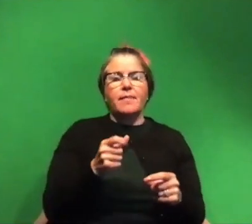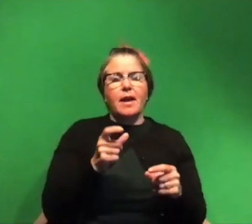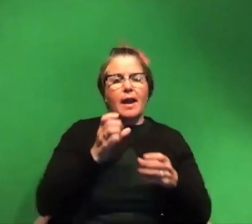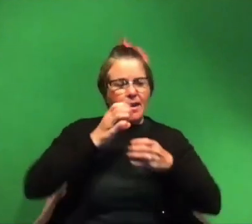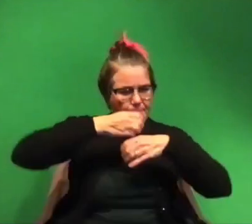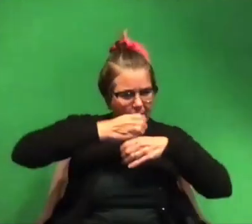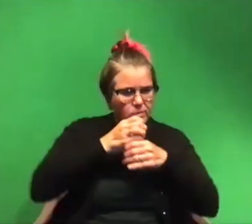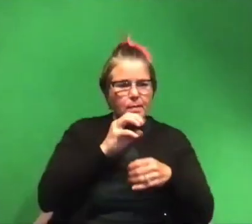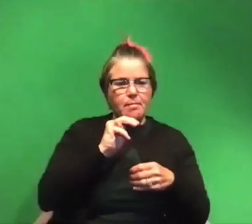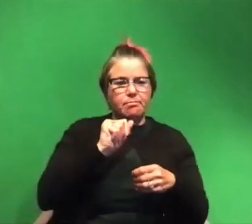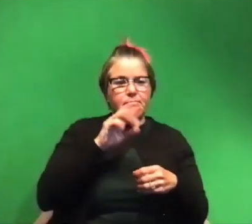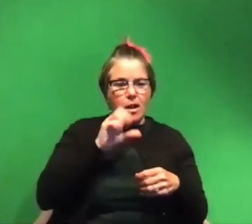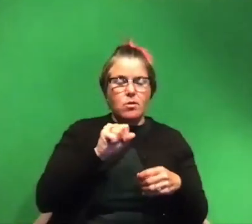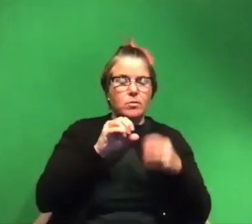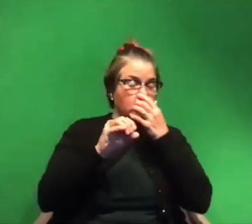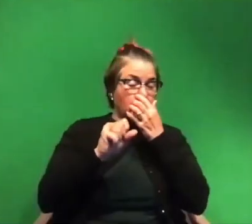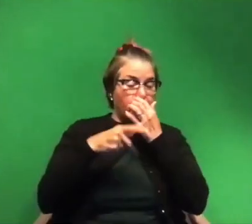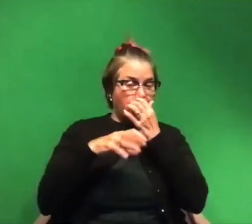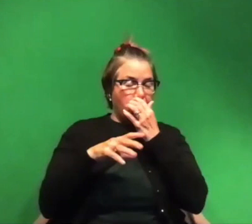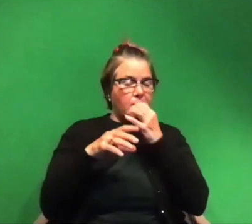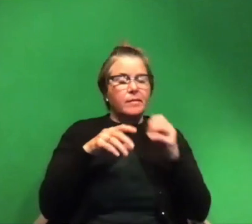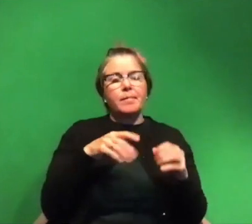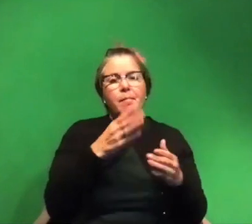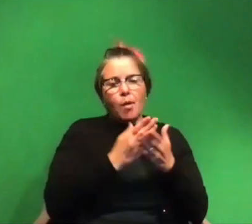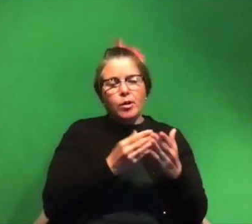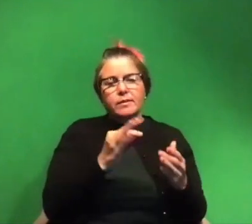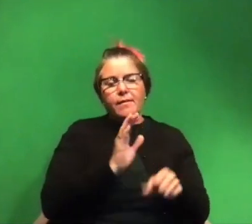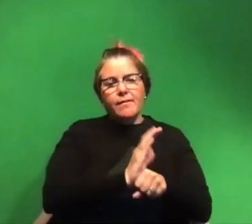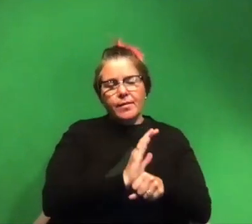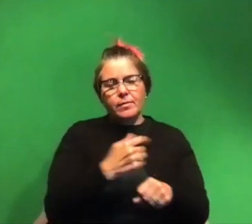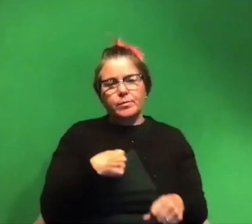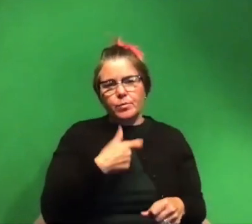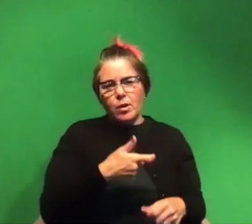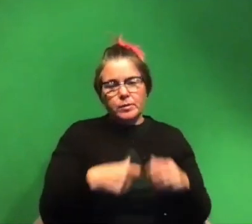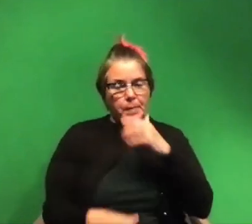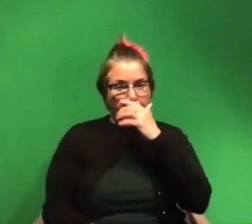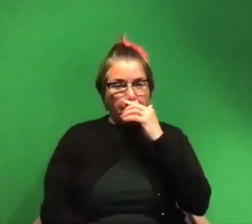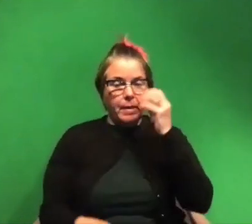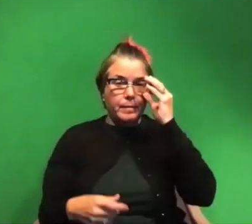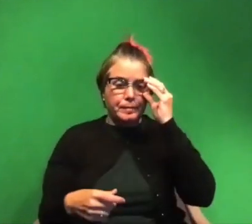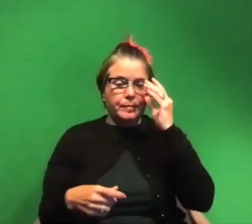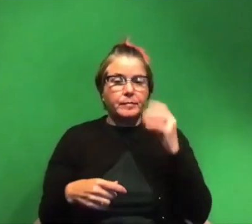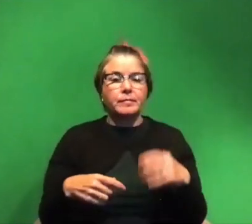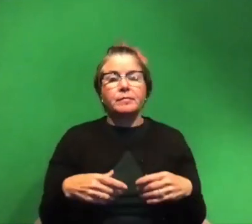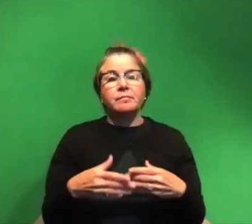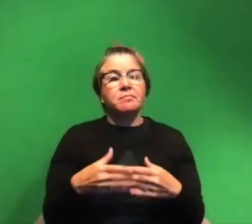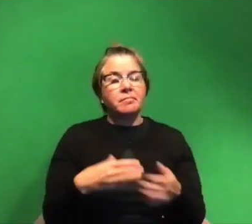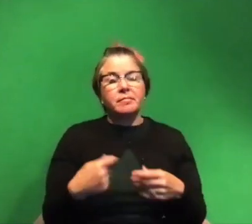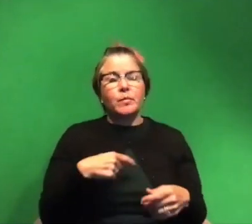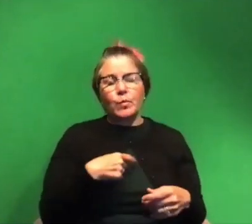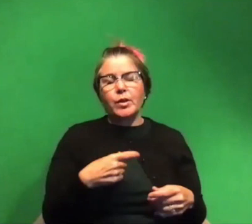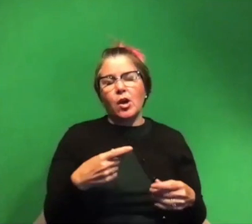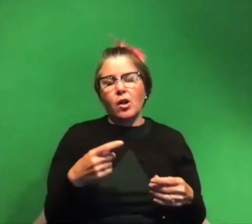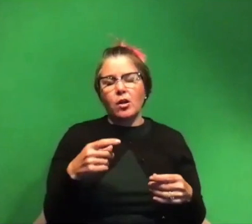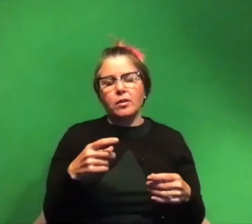macroscopic levels and features and attributes of the films that we're watching because in one way or another we all consume media